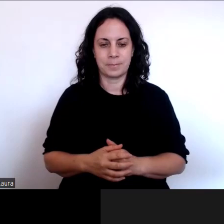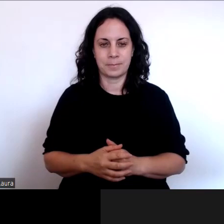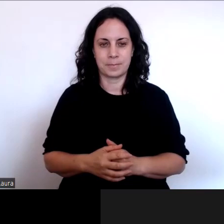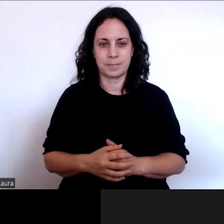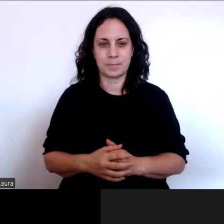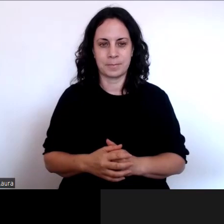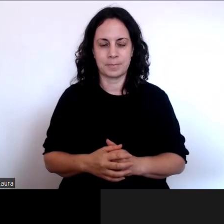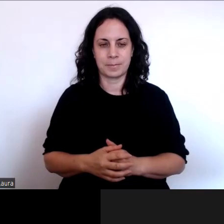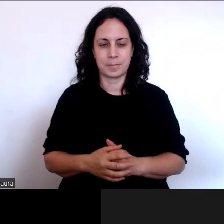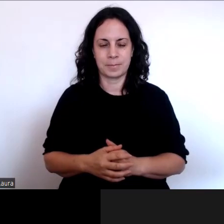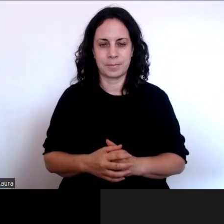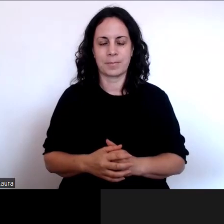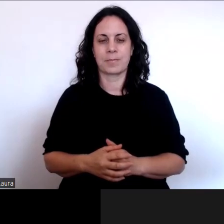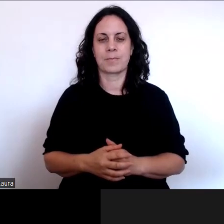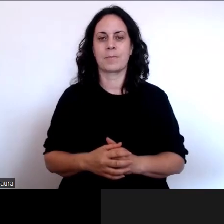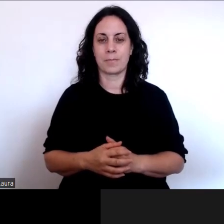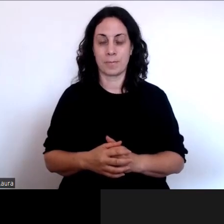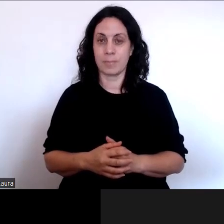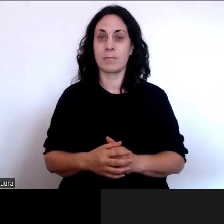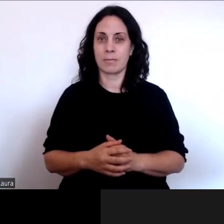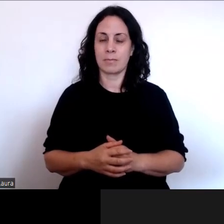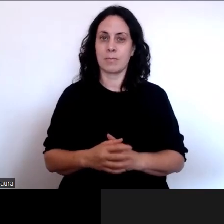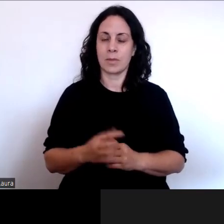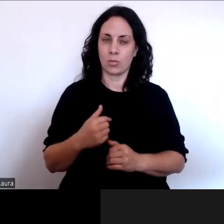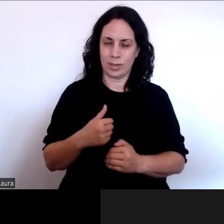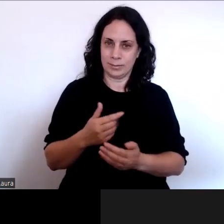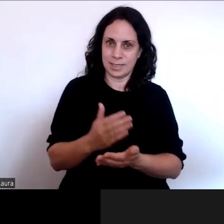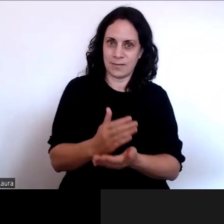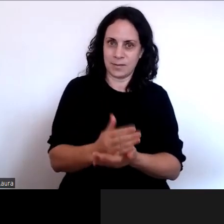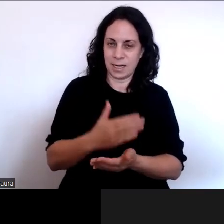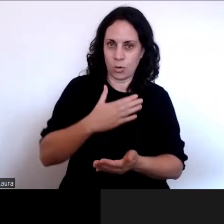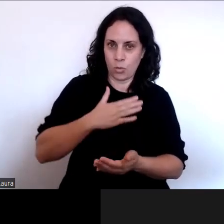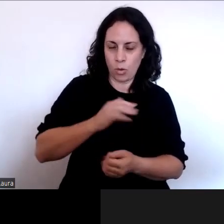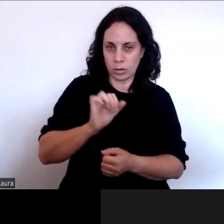mean it really doesn't mean that we don't want to hear from you. We definitely do.